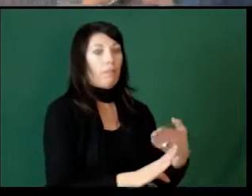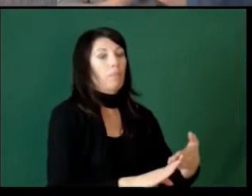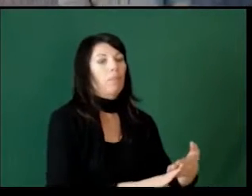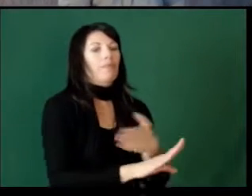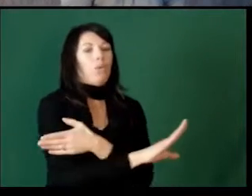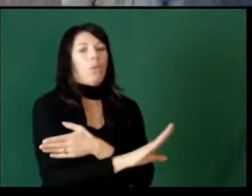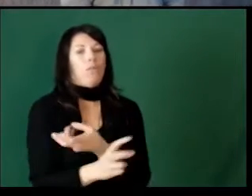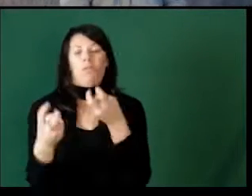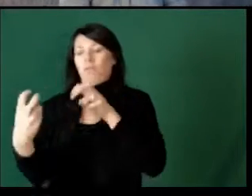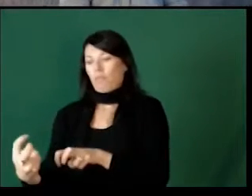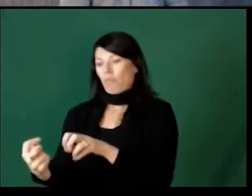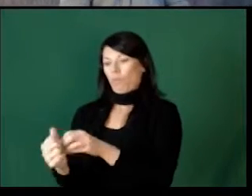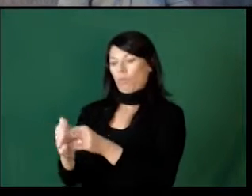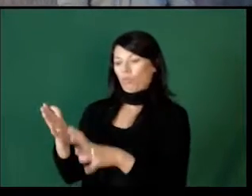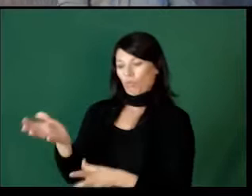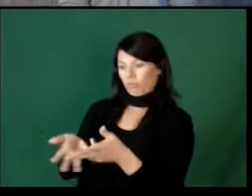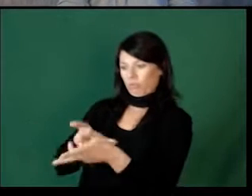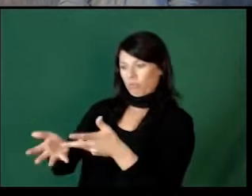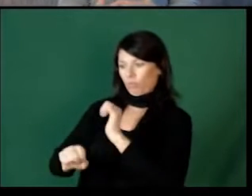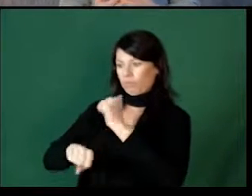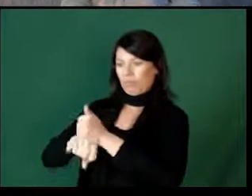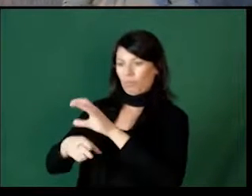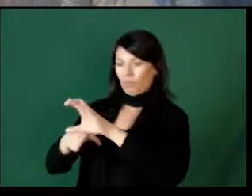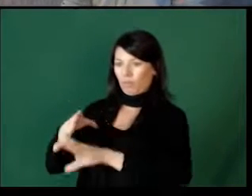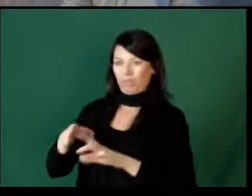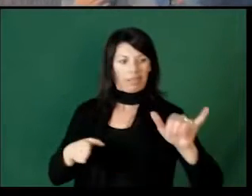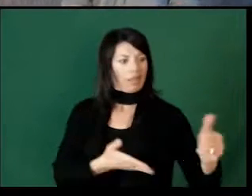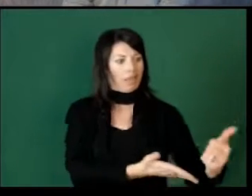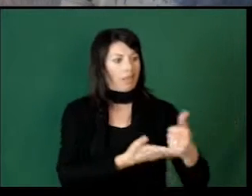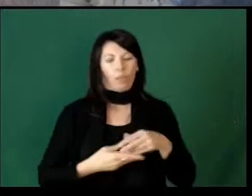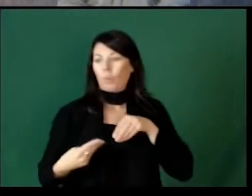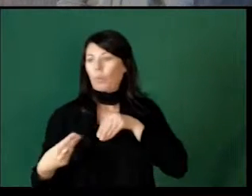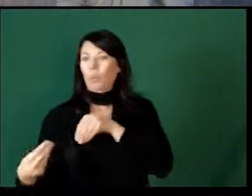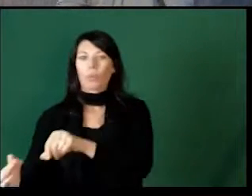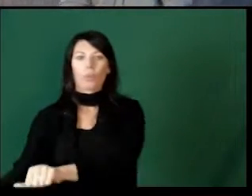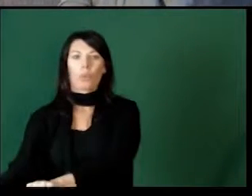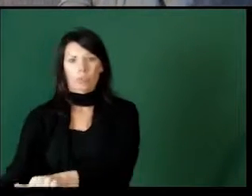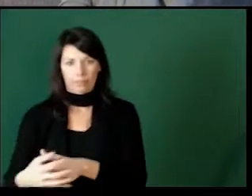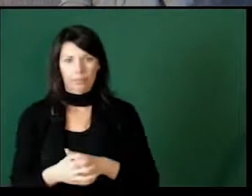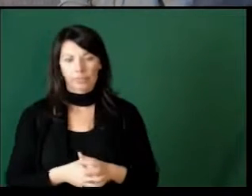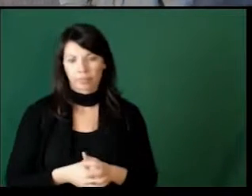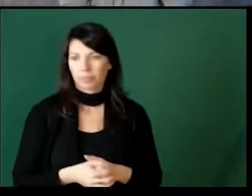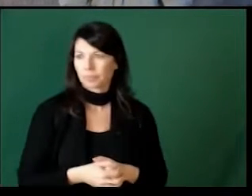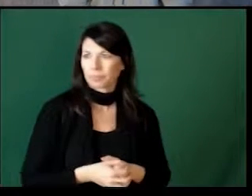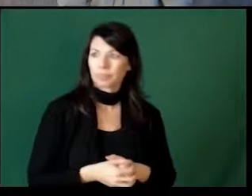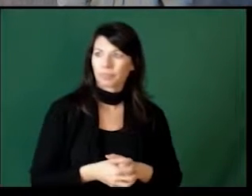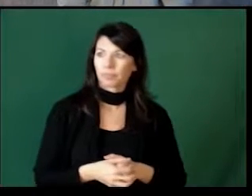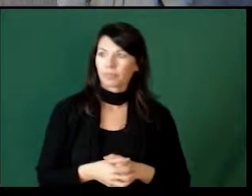set up before I sit down with my student just helps make it more smooth.